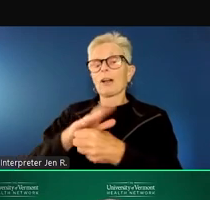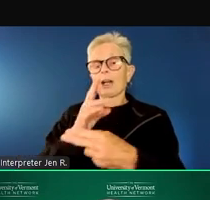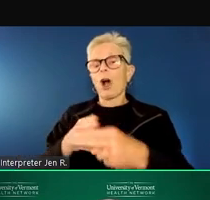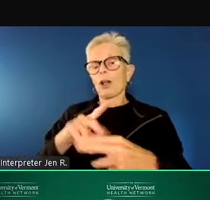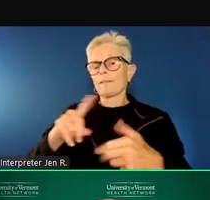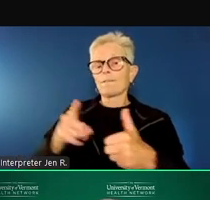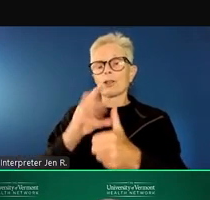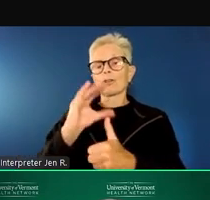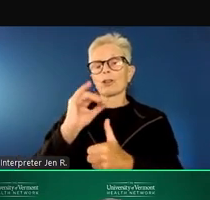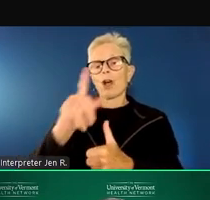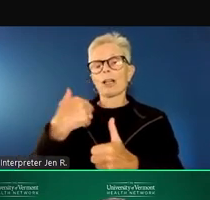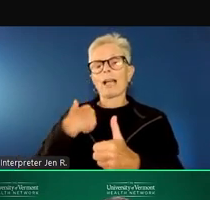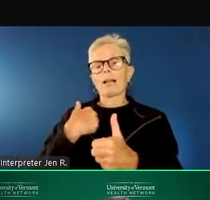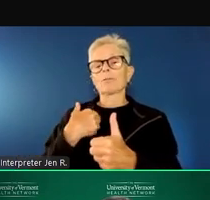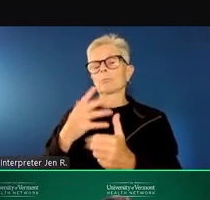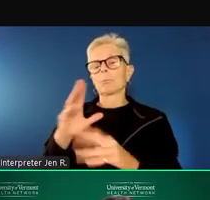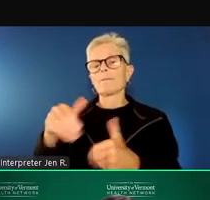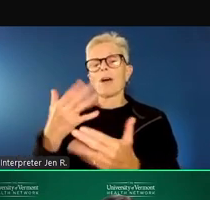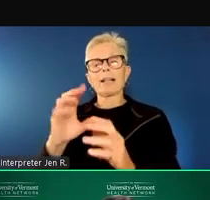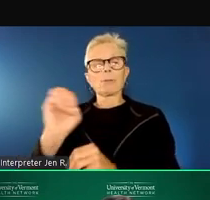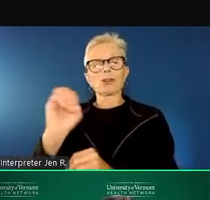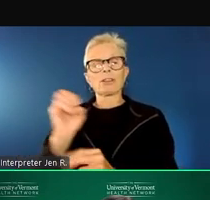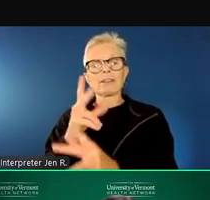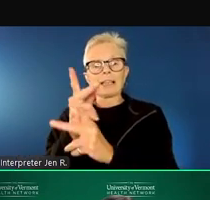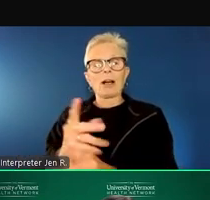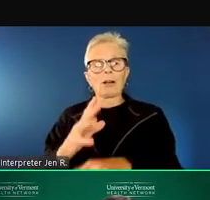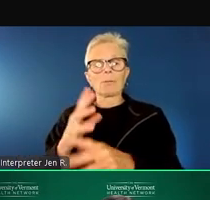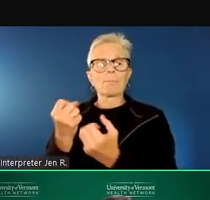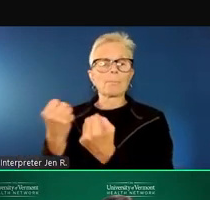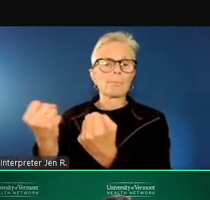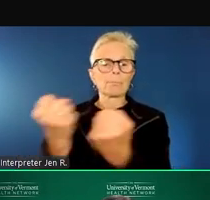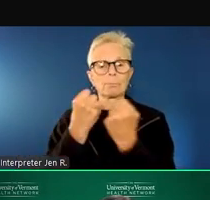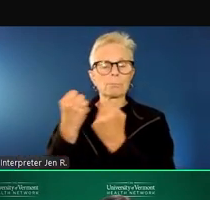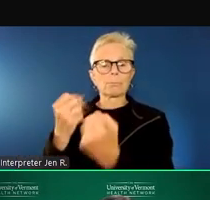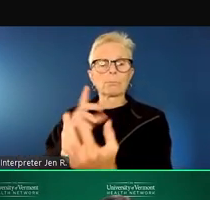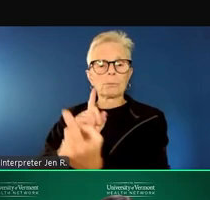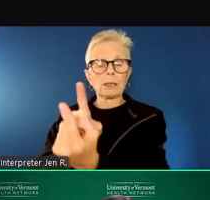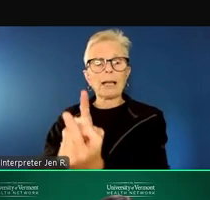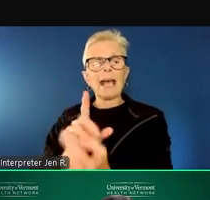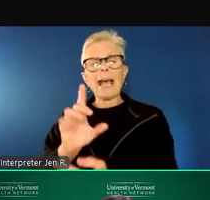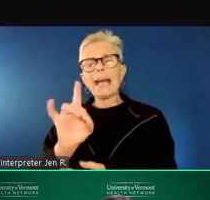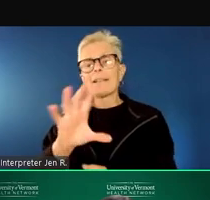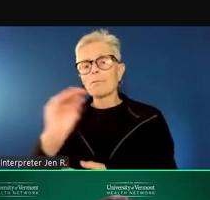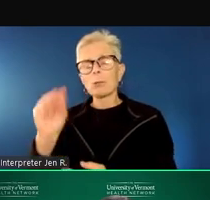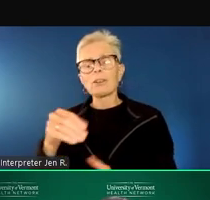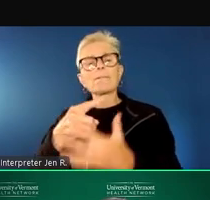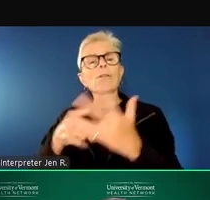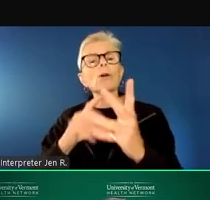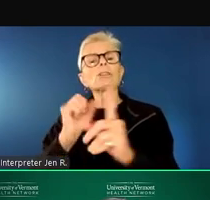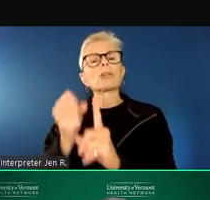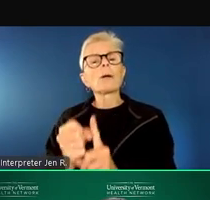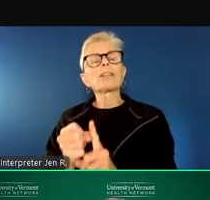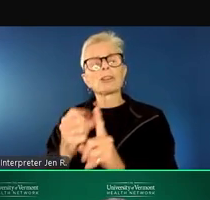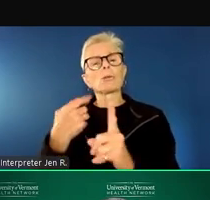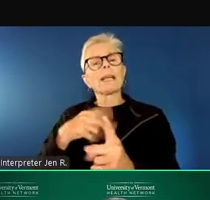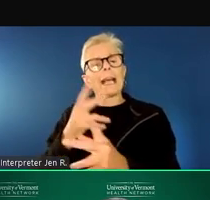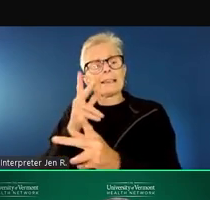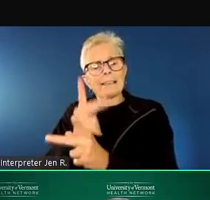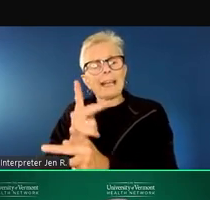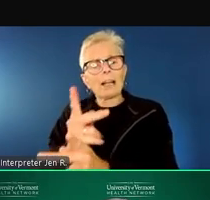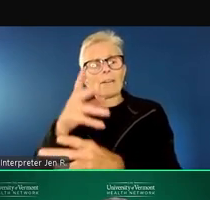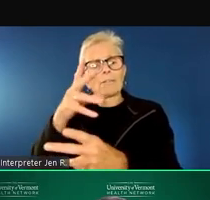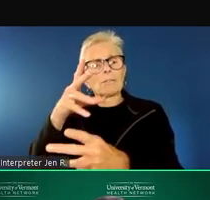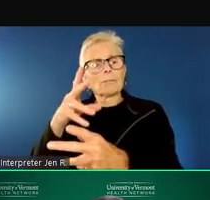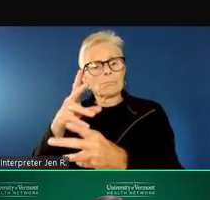care. And 81% of those incidents are resolved in the community. What we're adding